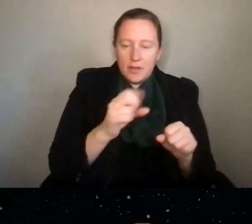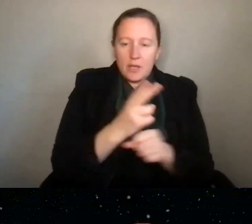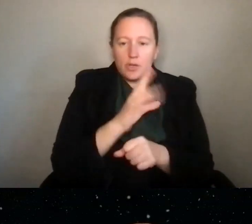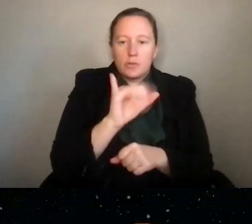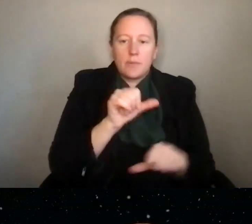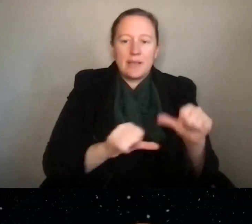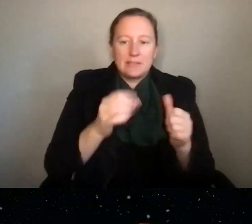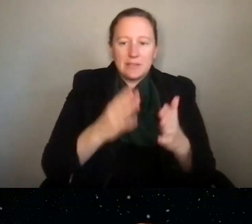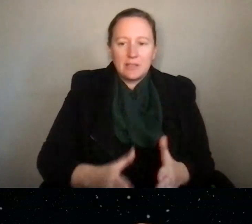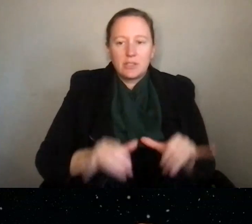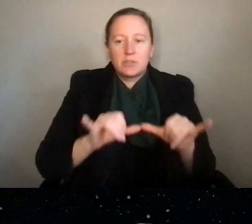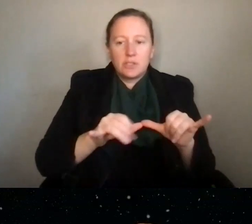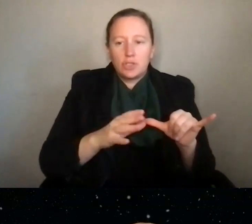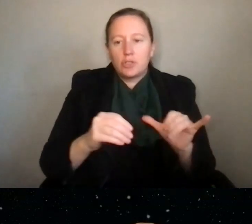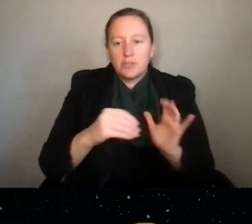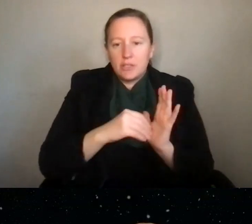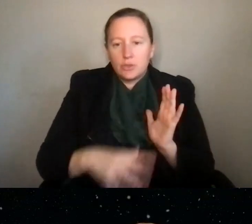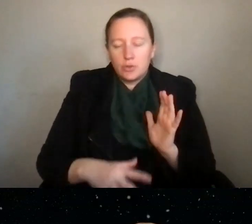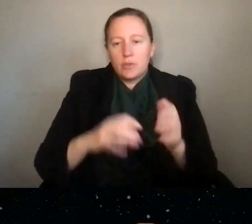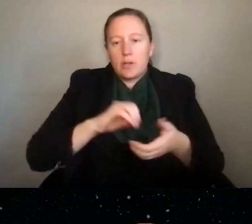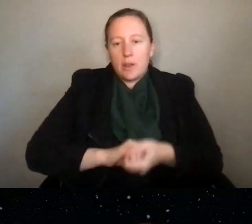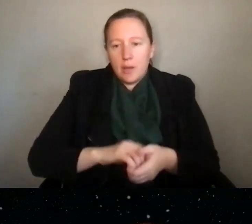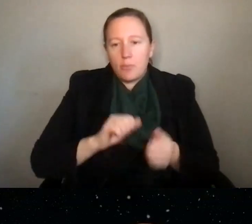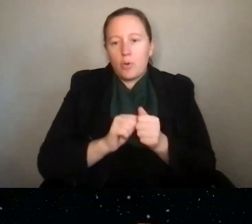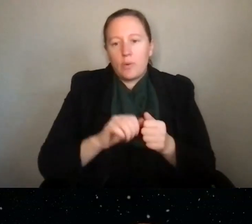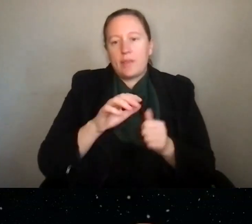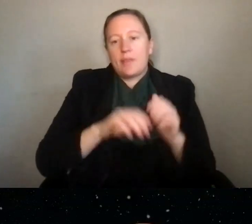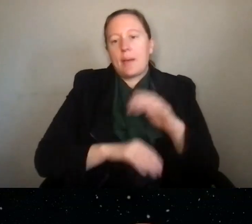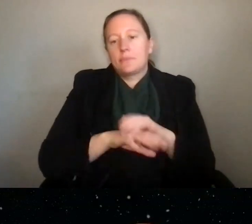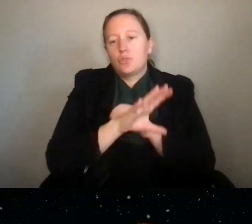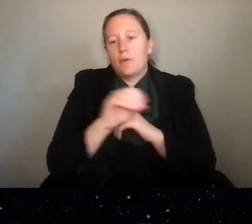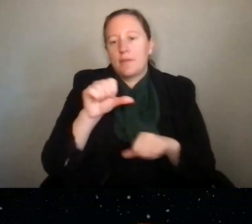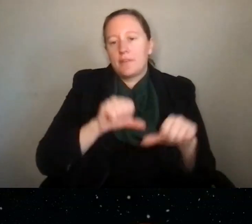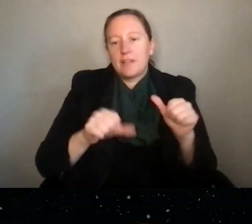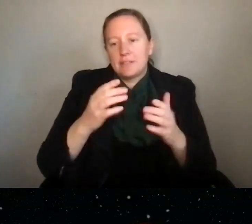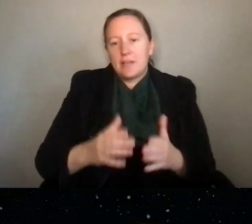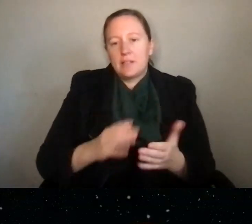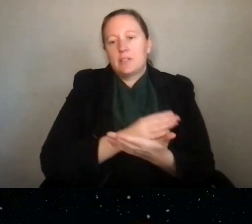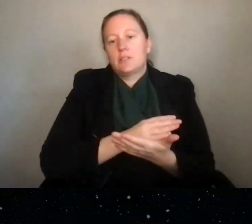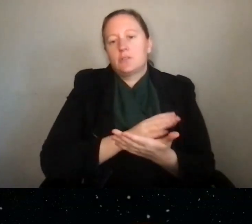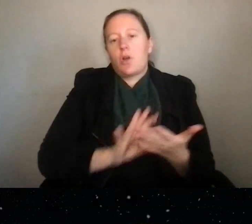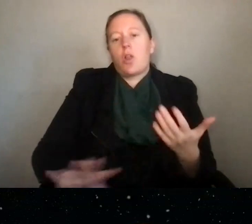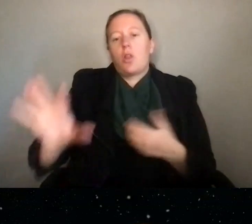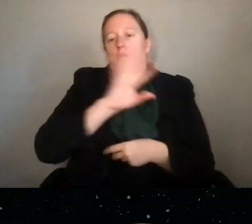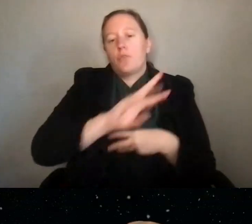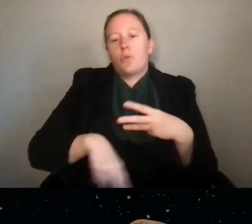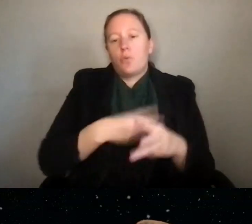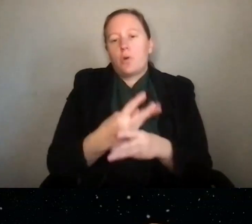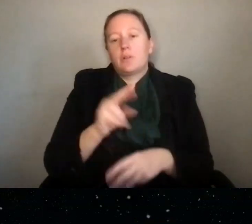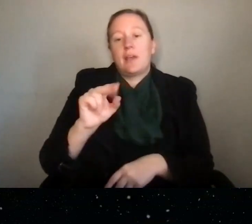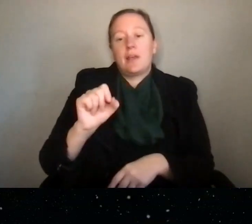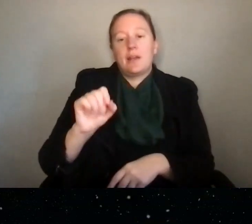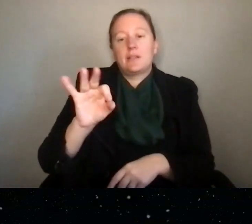scientists, engineers and students in collaboration with possibly up to 50 scientists across the world? Does NSF provide